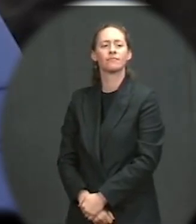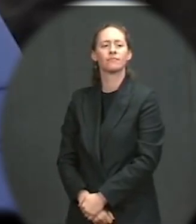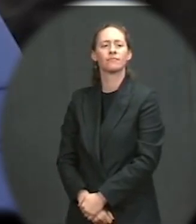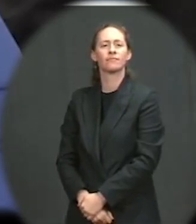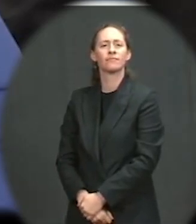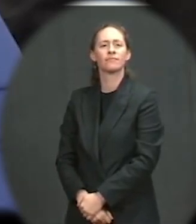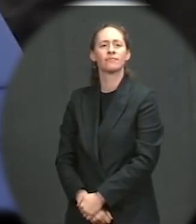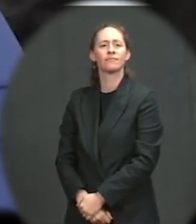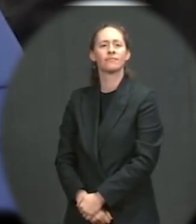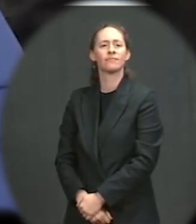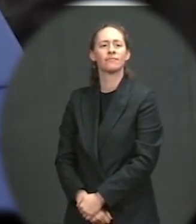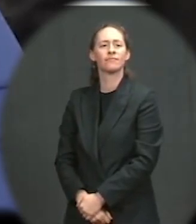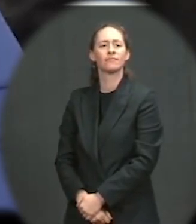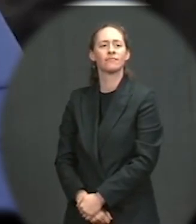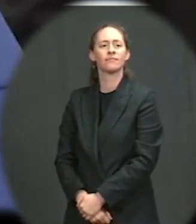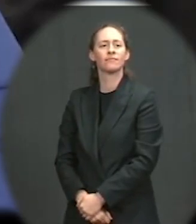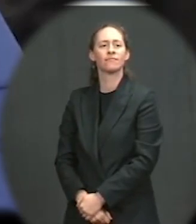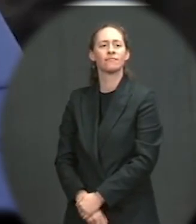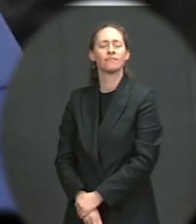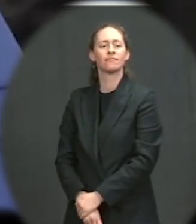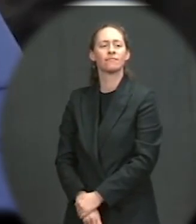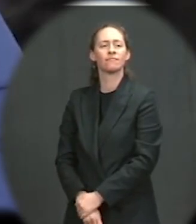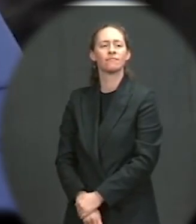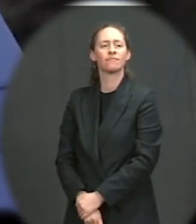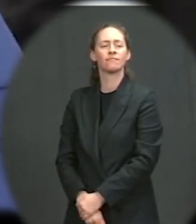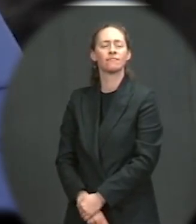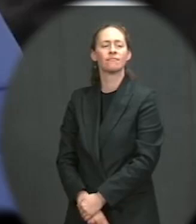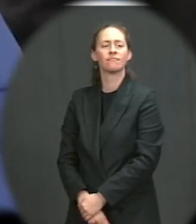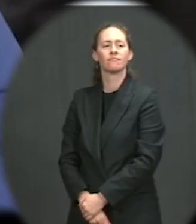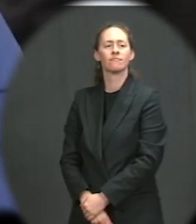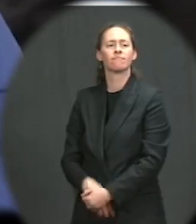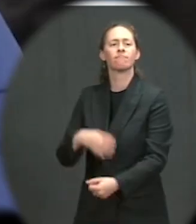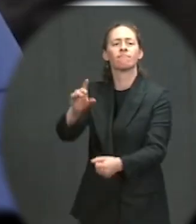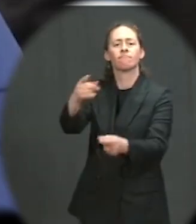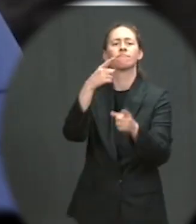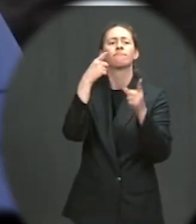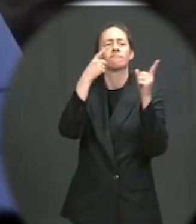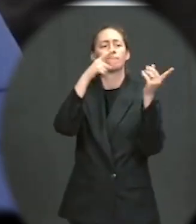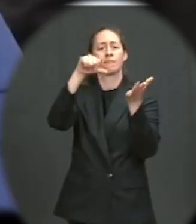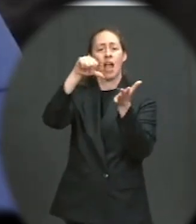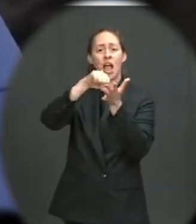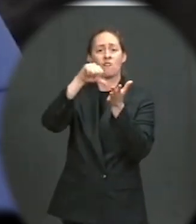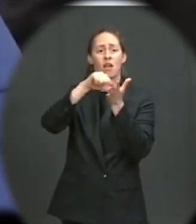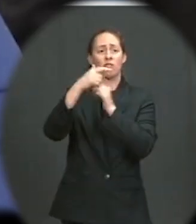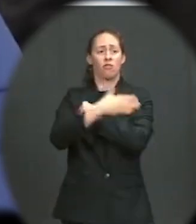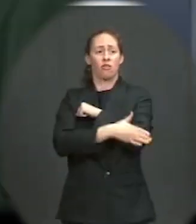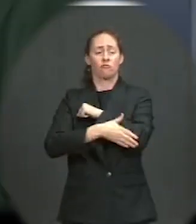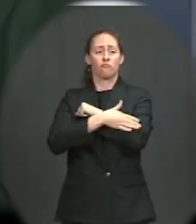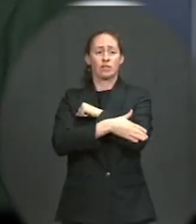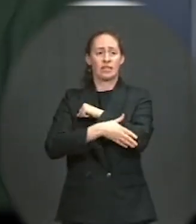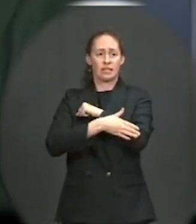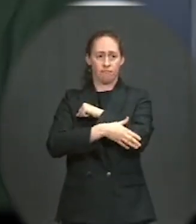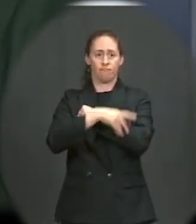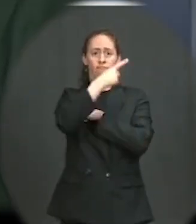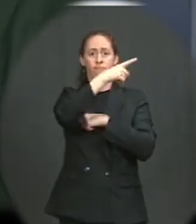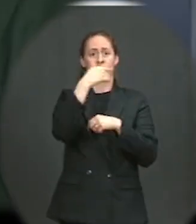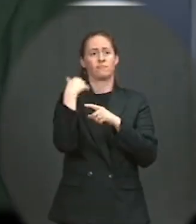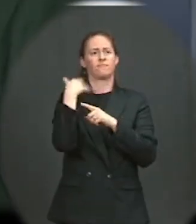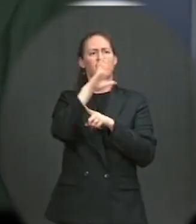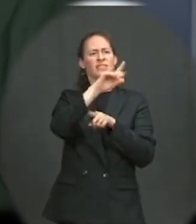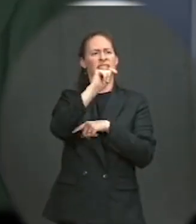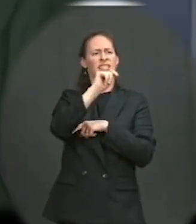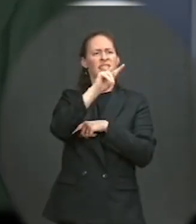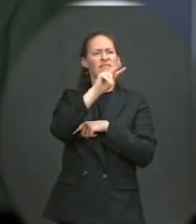domains used by Iranian state TV? What led to that decision and why now? It's a Department of Justice decision